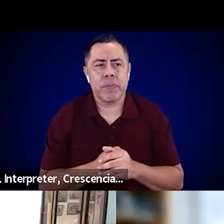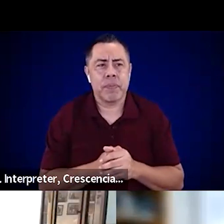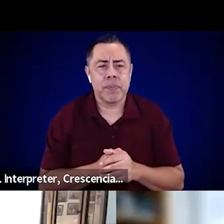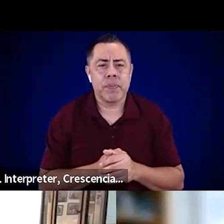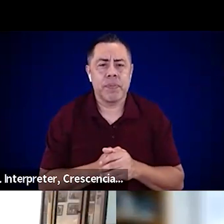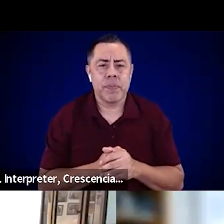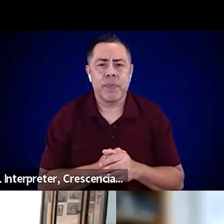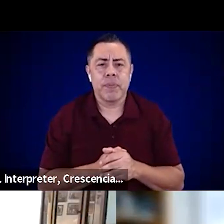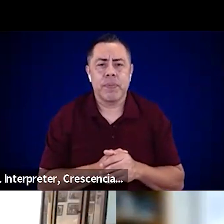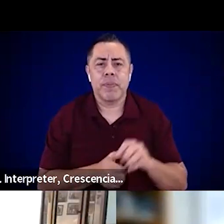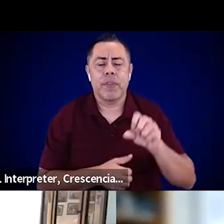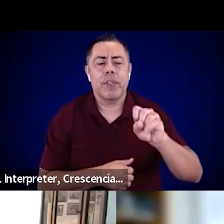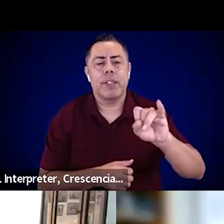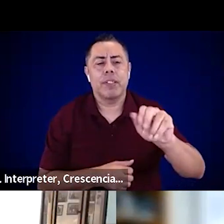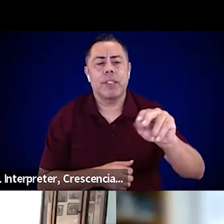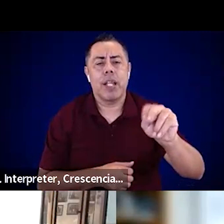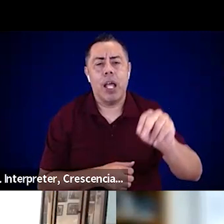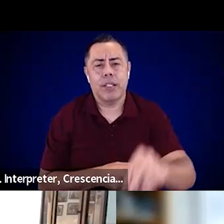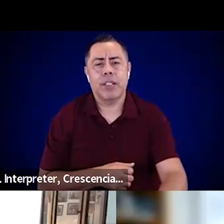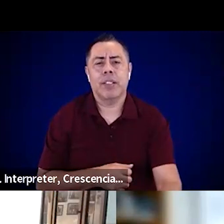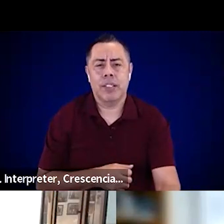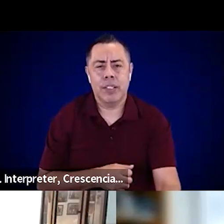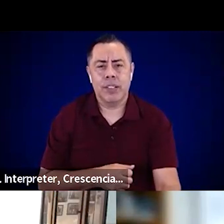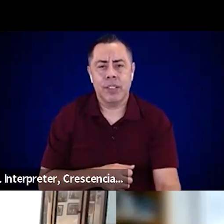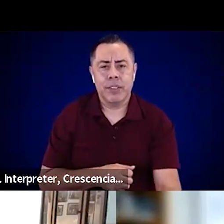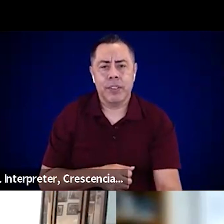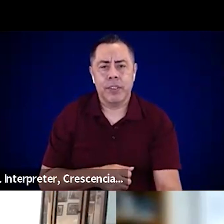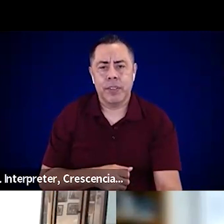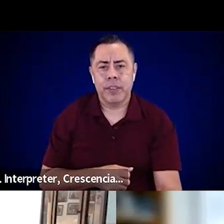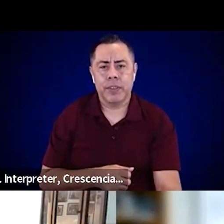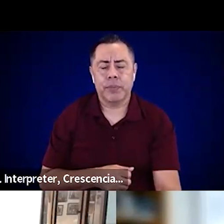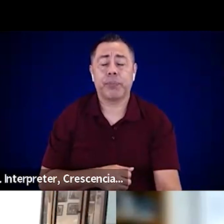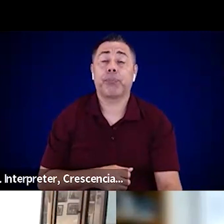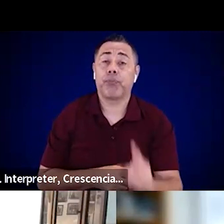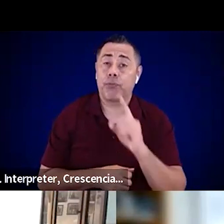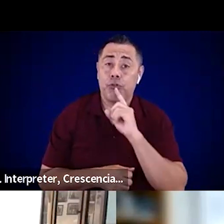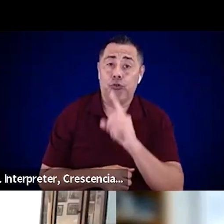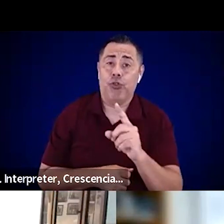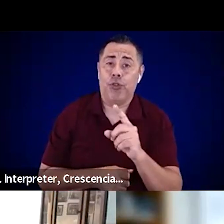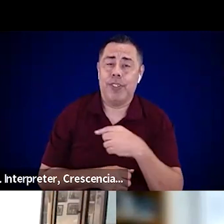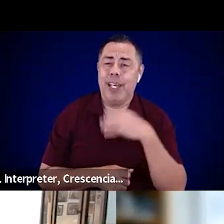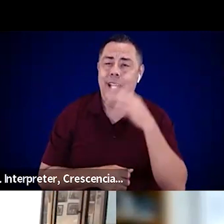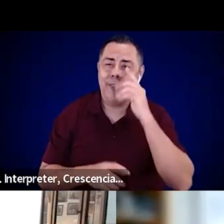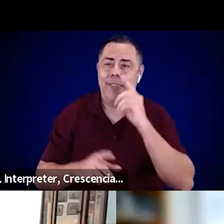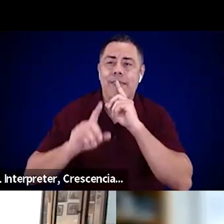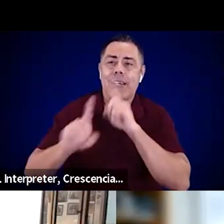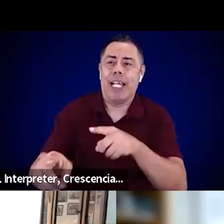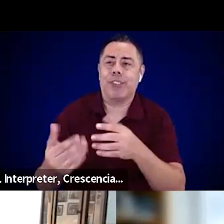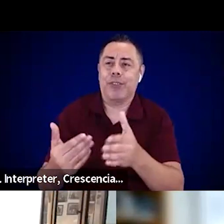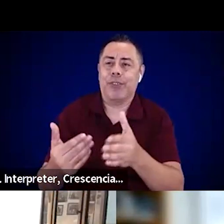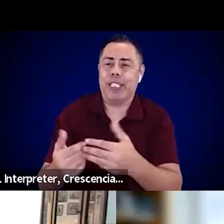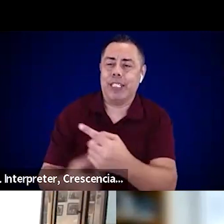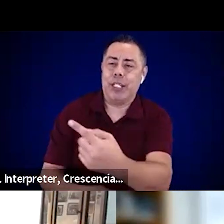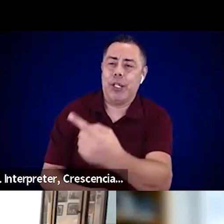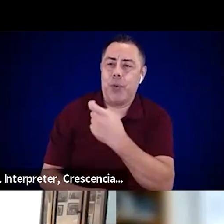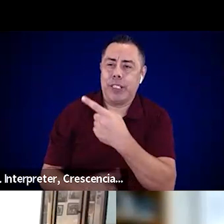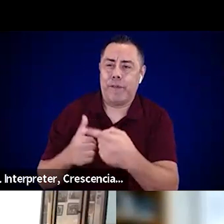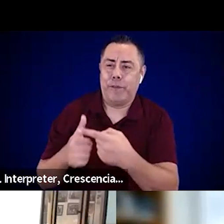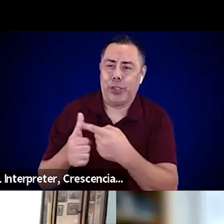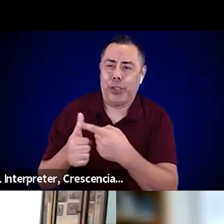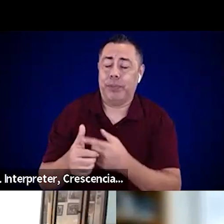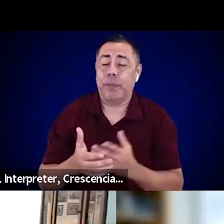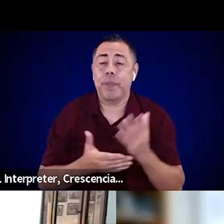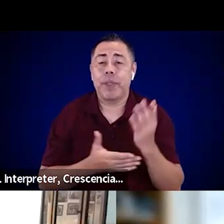Sure. So I'll tackle the easy one first. Some of the best practices,